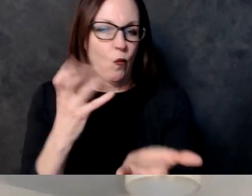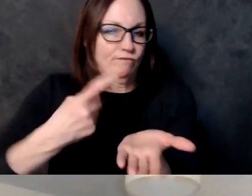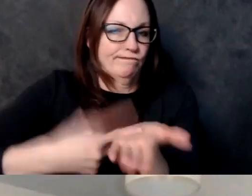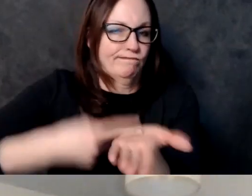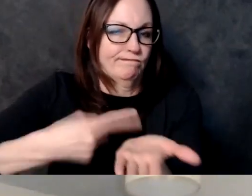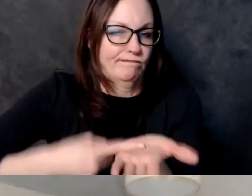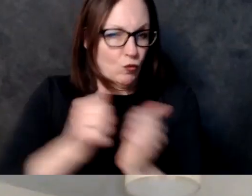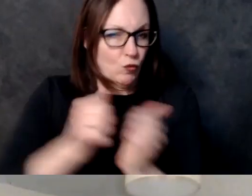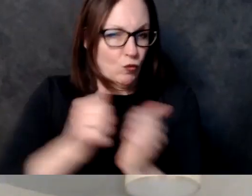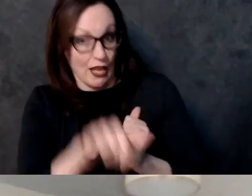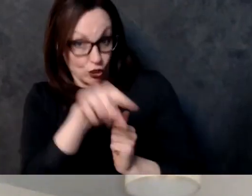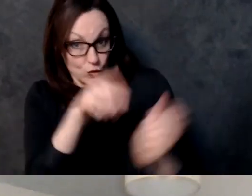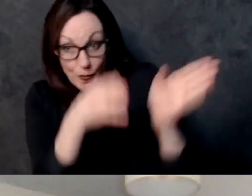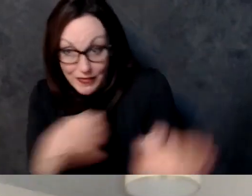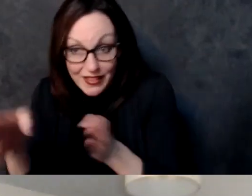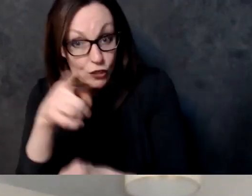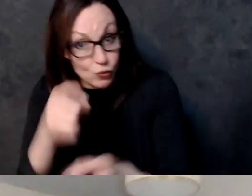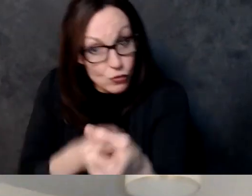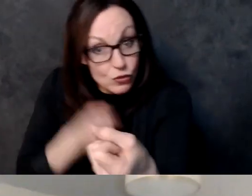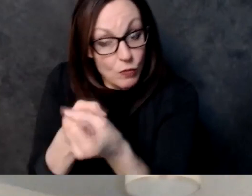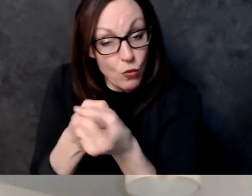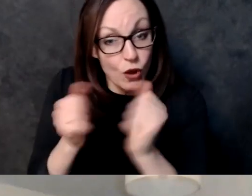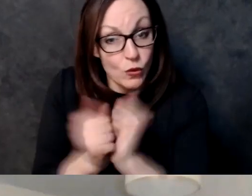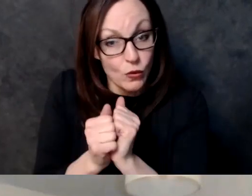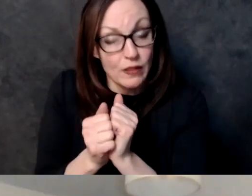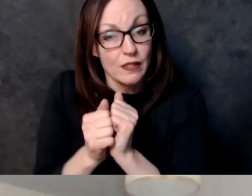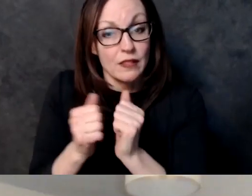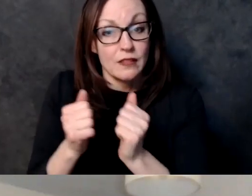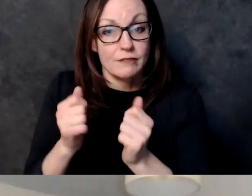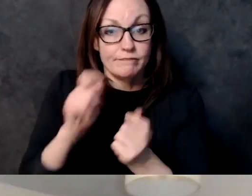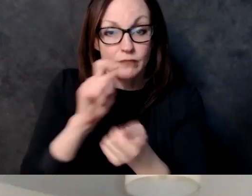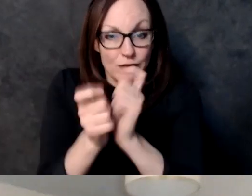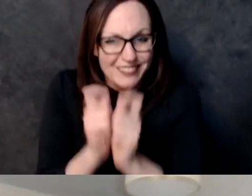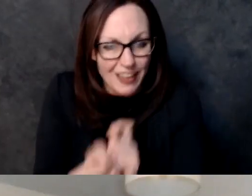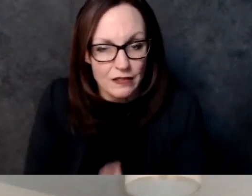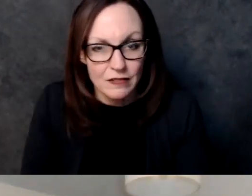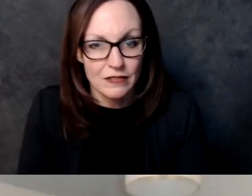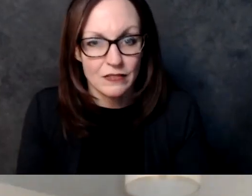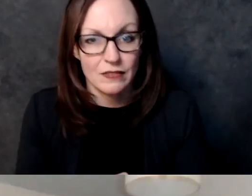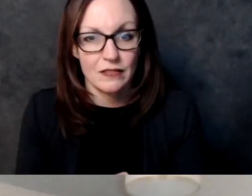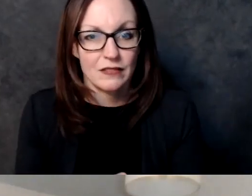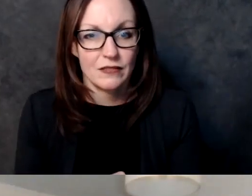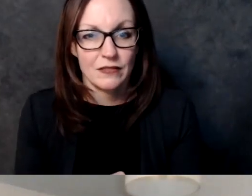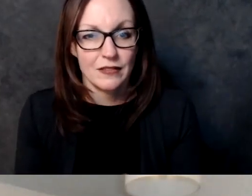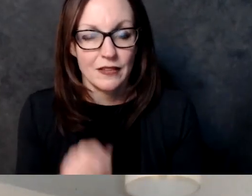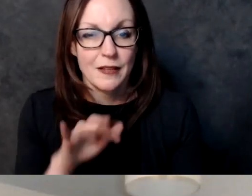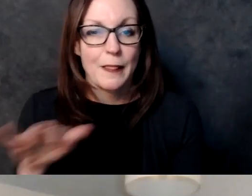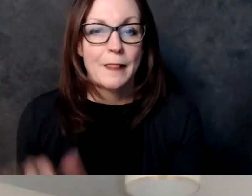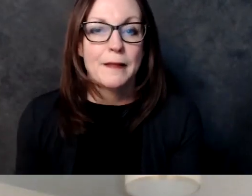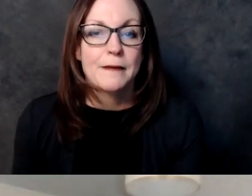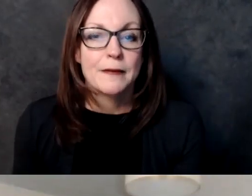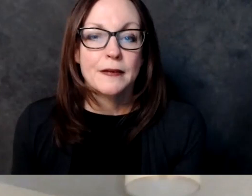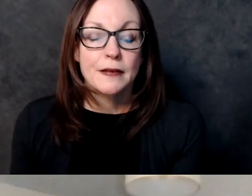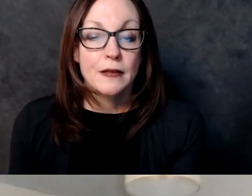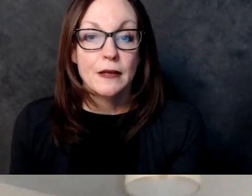and you know there's all i mean we have a huge issue with bulky and excessive packaging um that prioritizes convenience